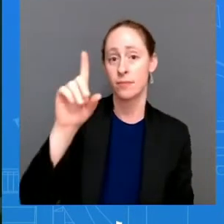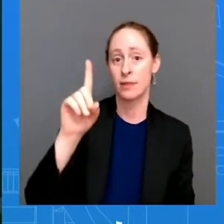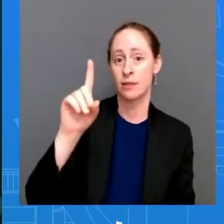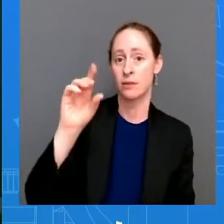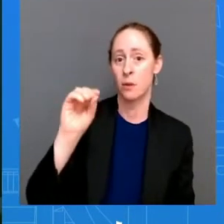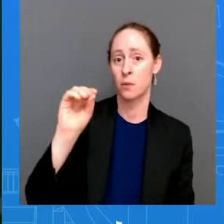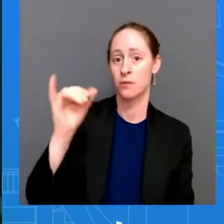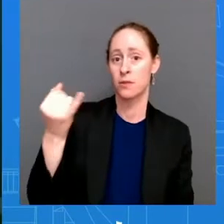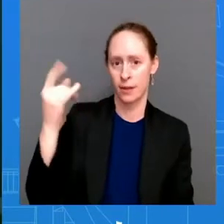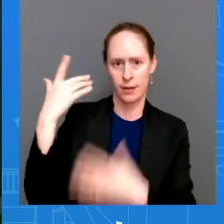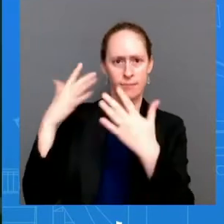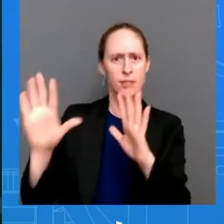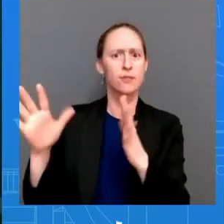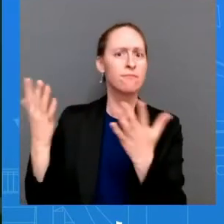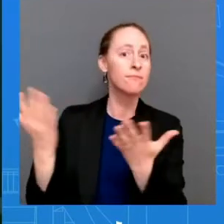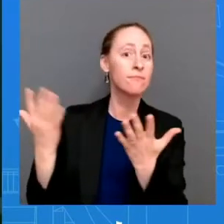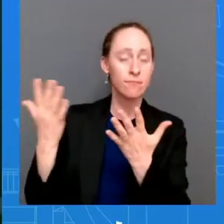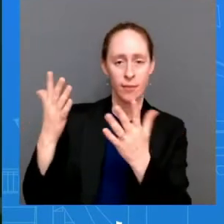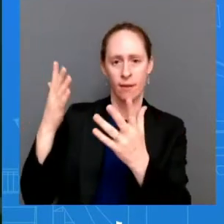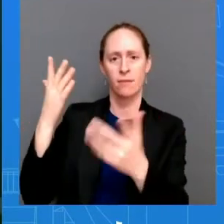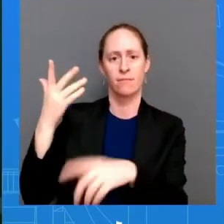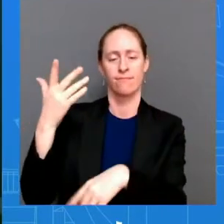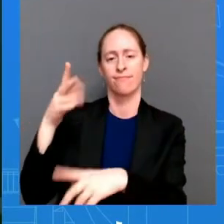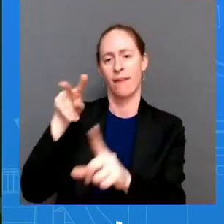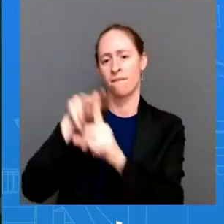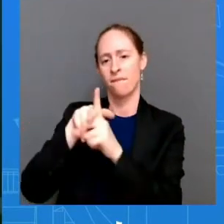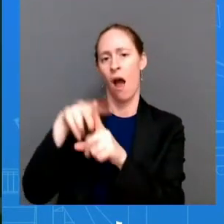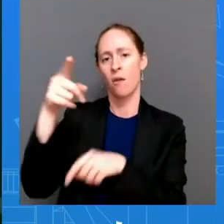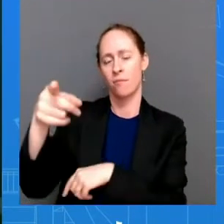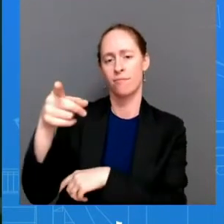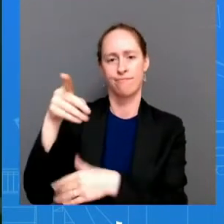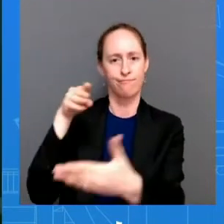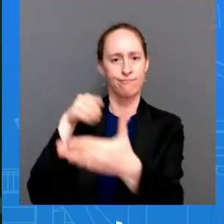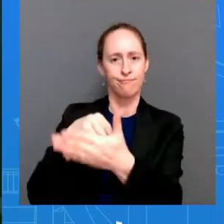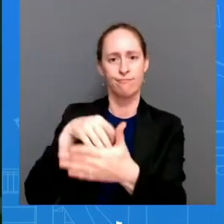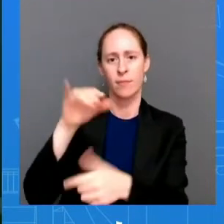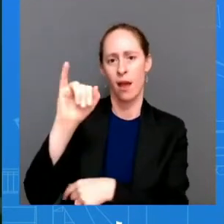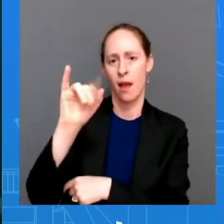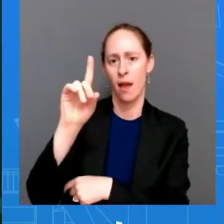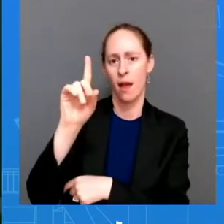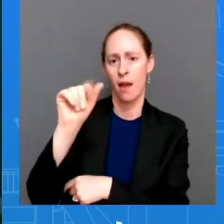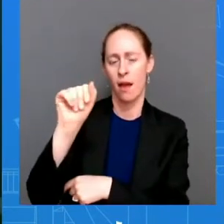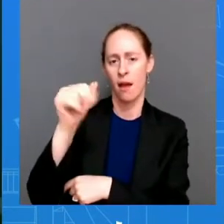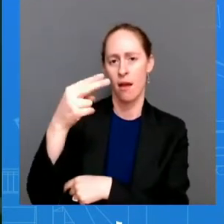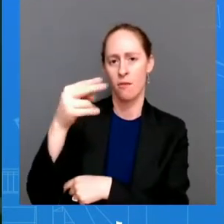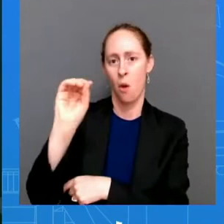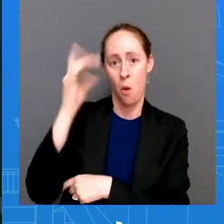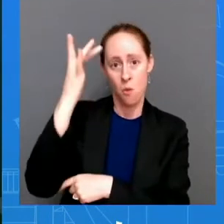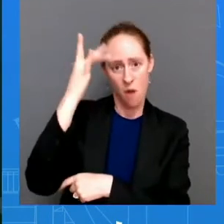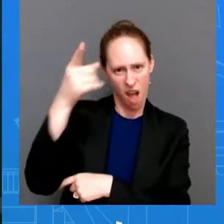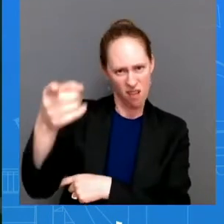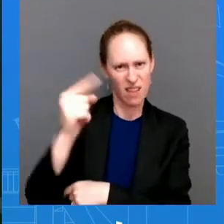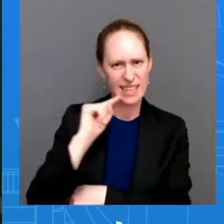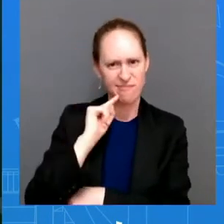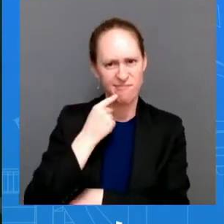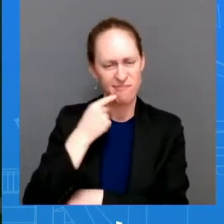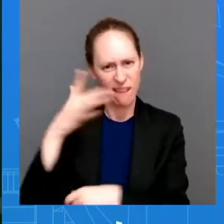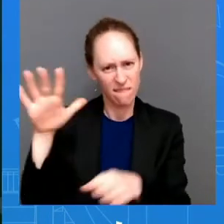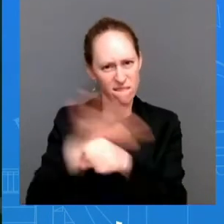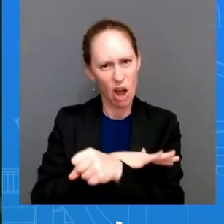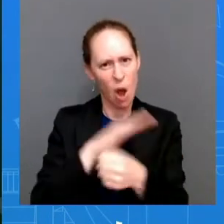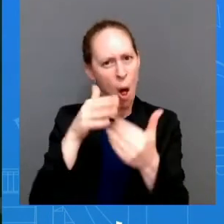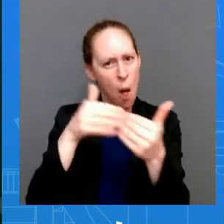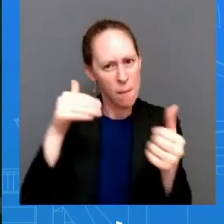provide emergency care including abortion services to women facing health and life-threatening conditions but under